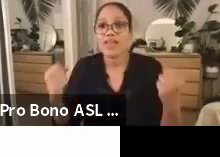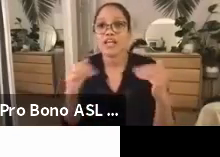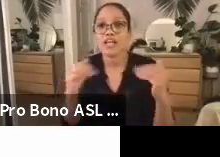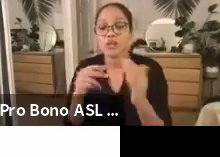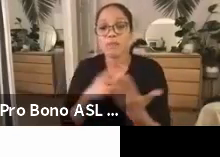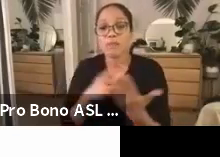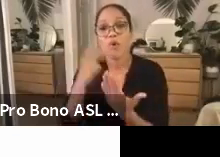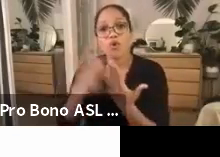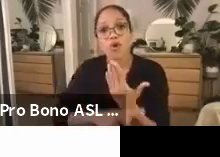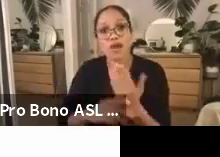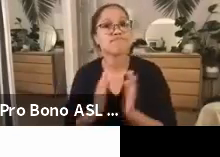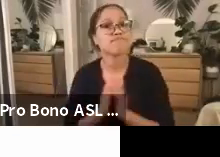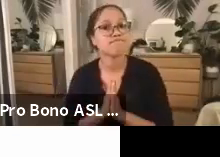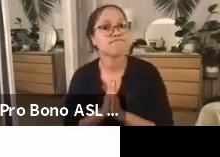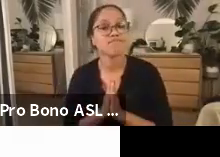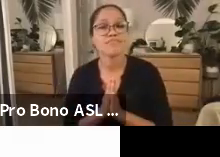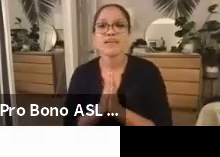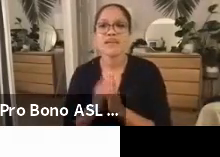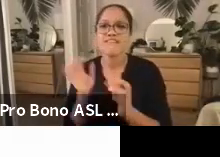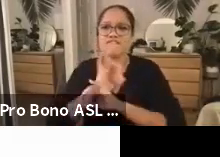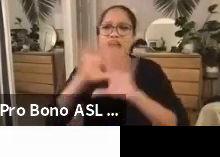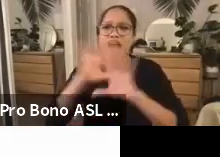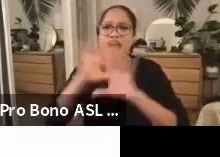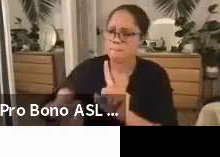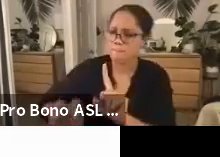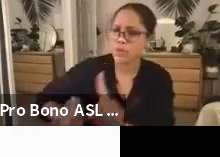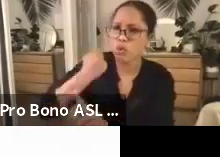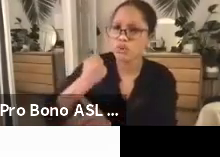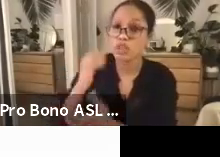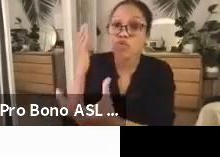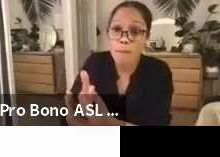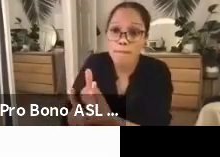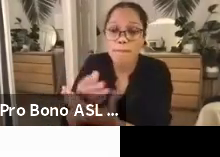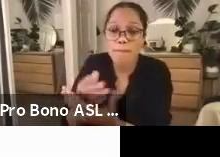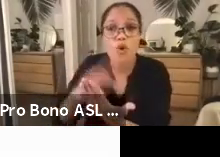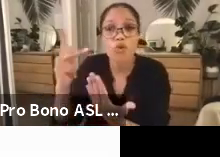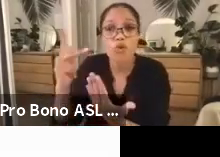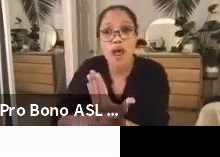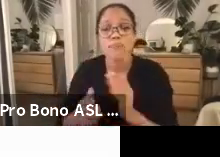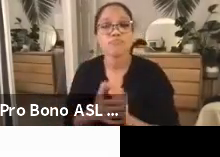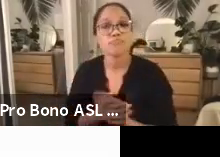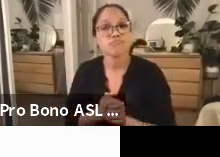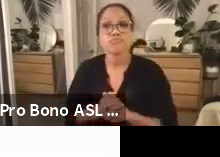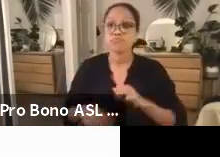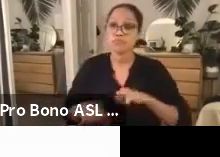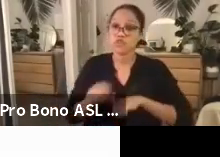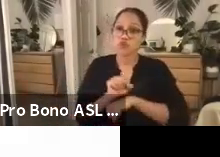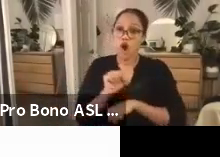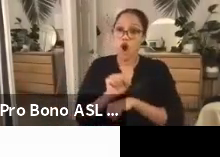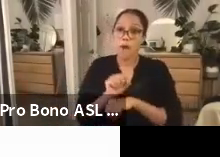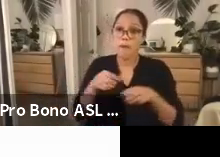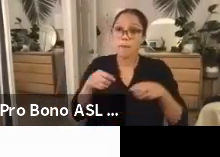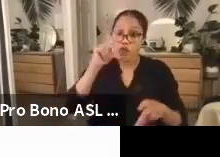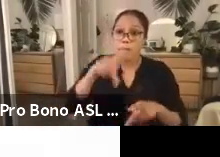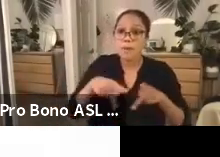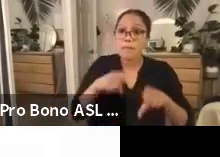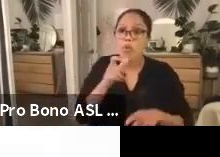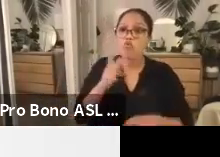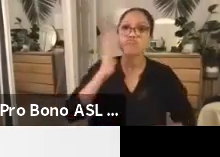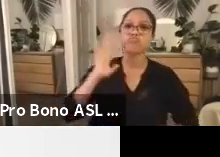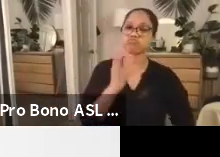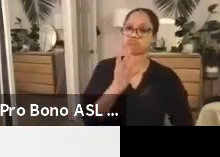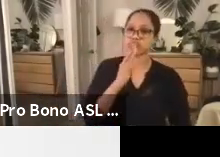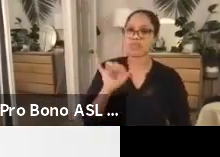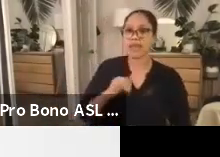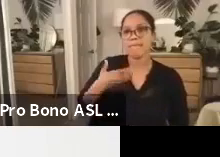interruption programs, or job opportunities for formerly incarcerated people like me. The Breathe Act would allow these ideas to